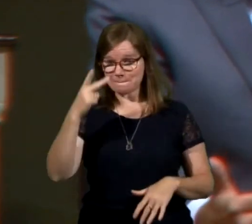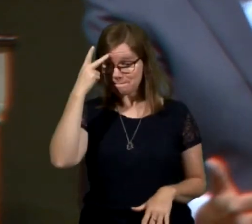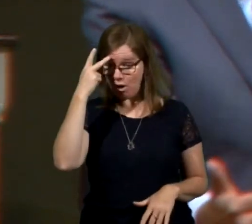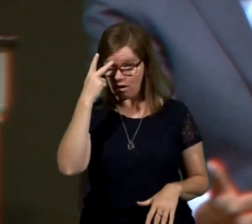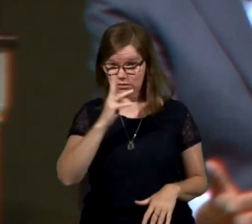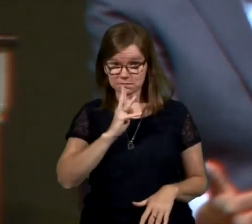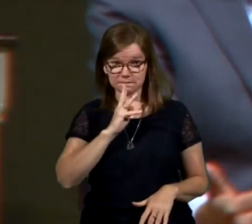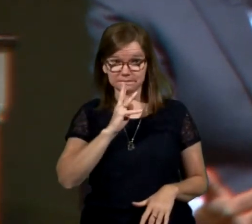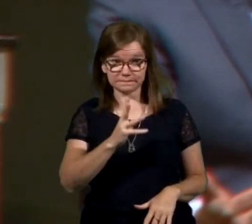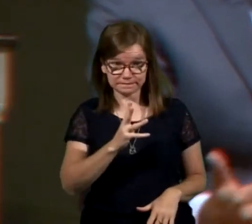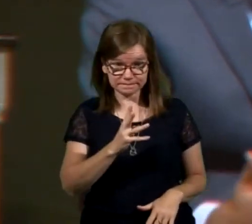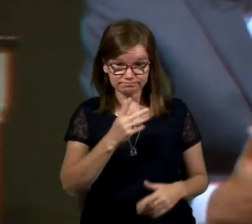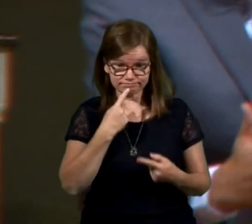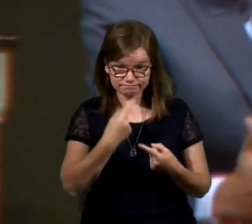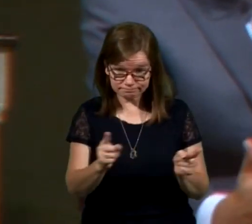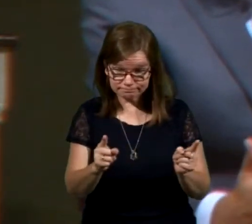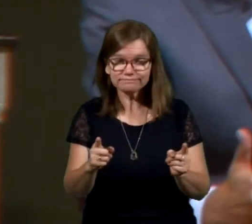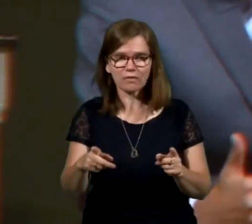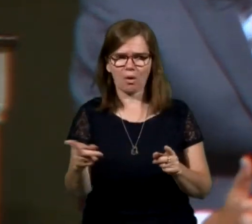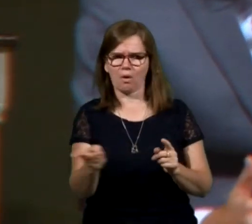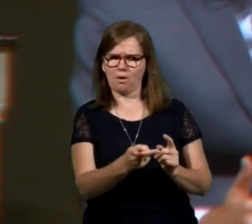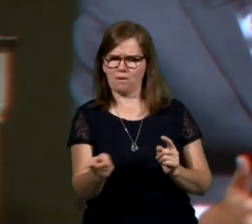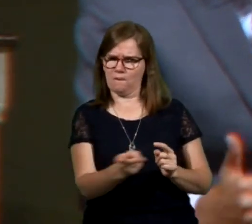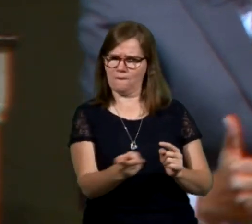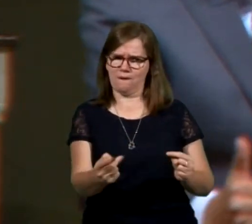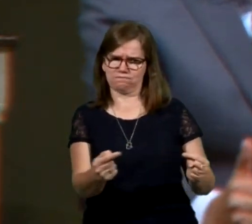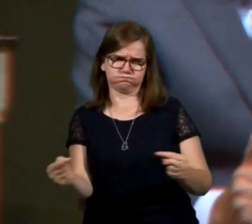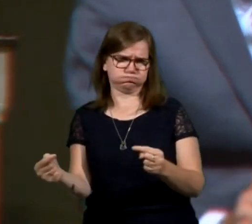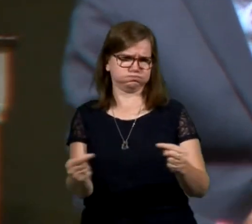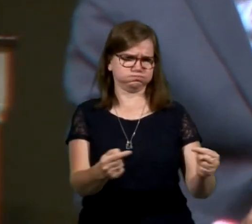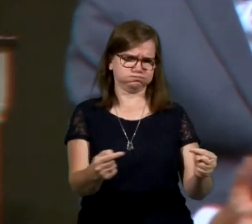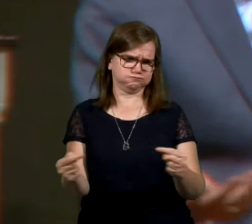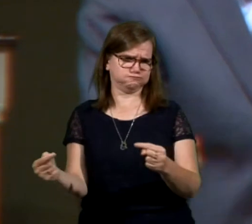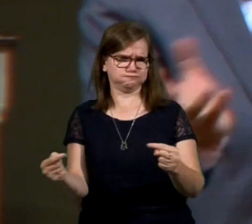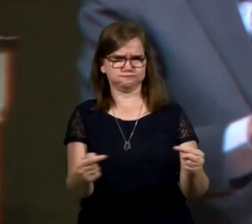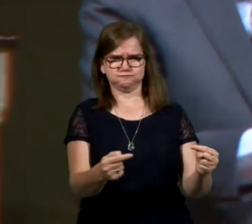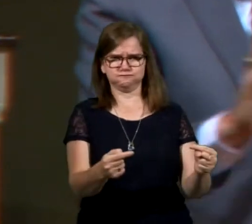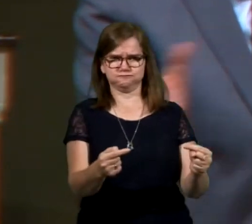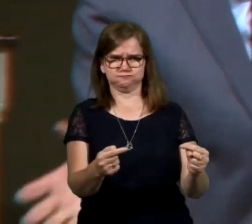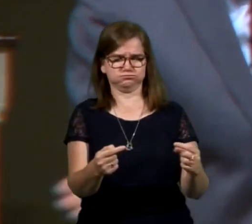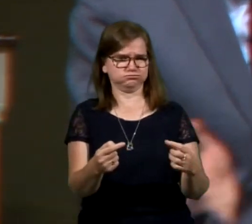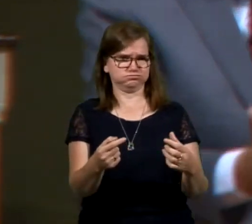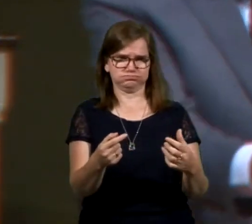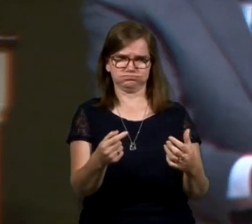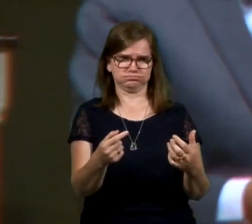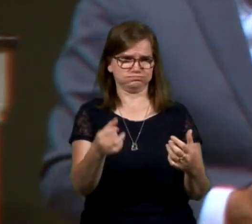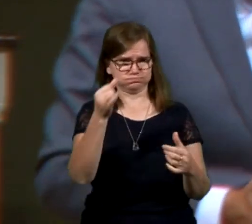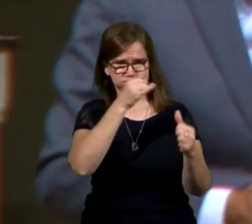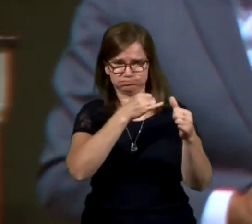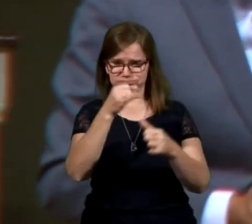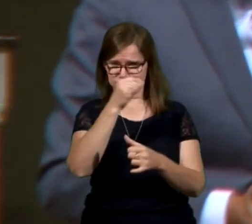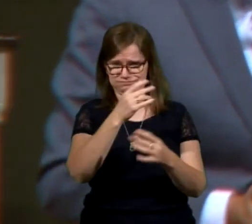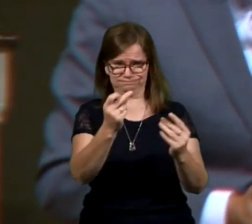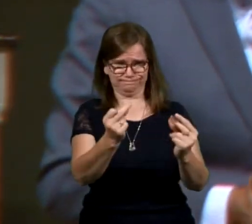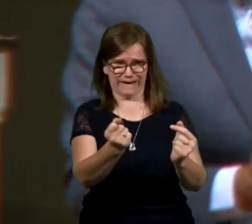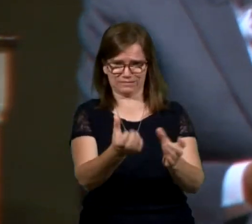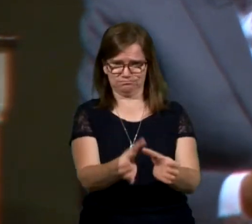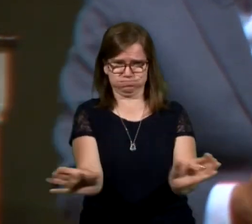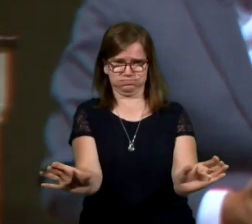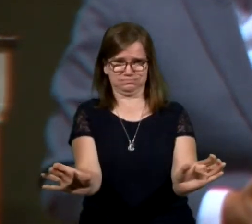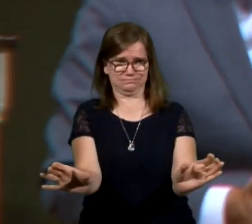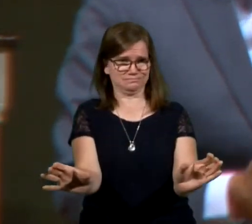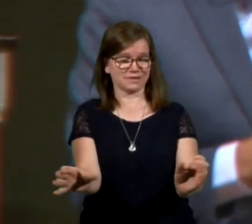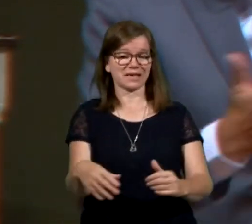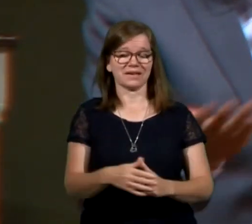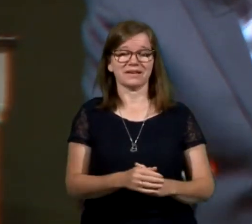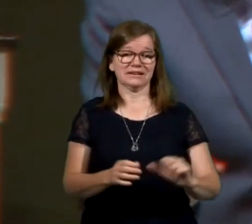dissension, an argument. Between the Pharisees and the Sadducees, the multitude was divided. They had their, it withdrew a line real quickly. For the